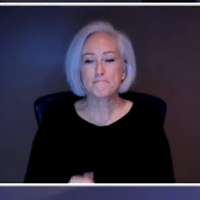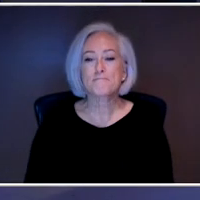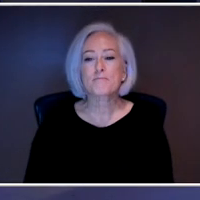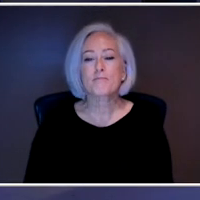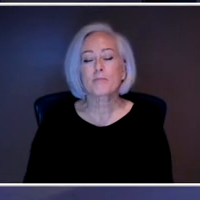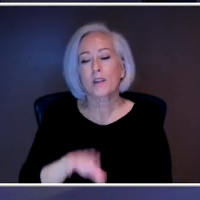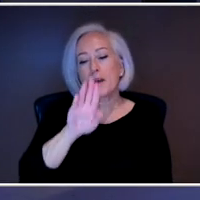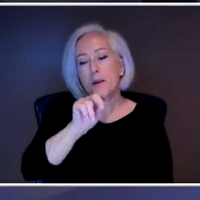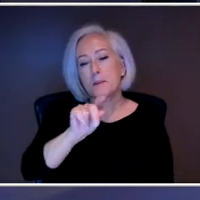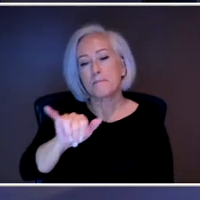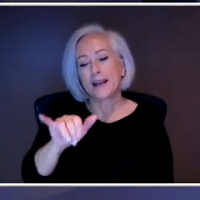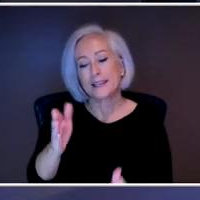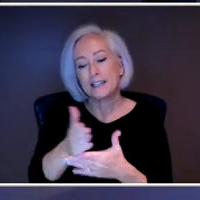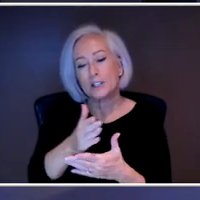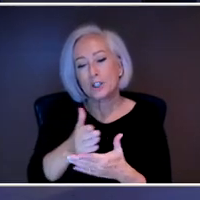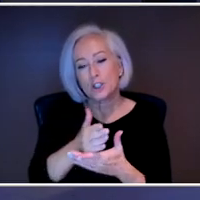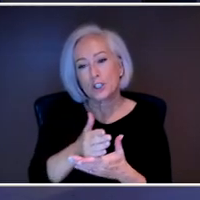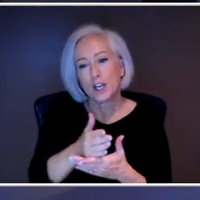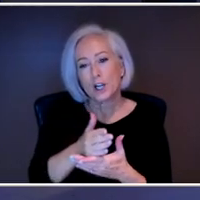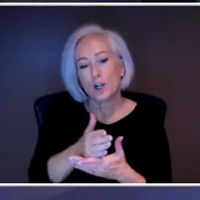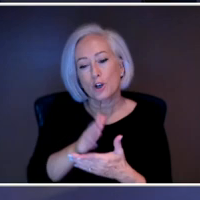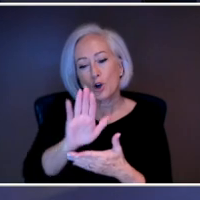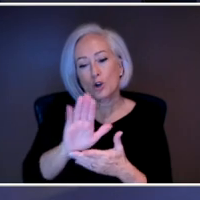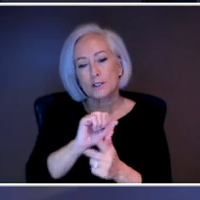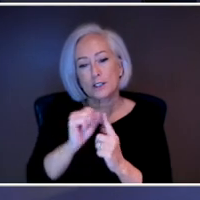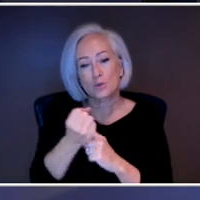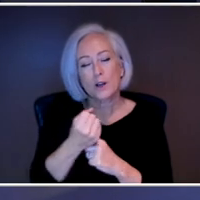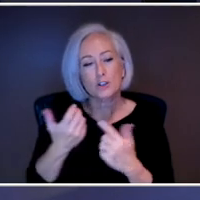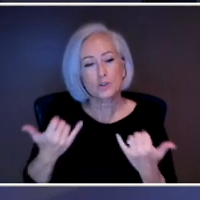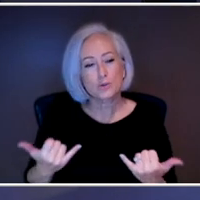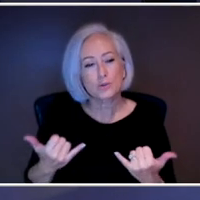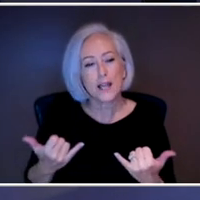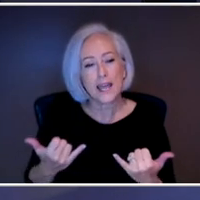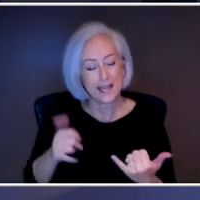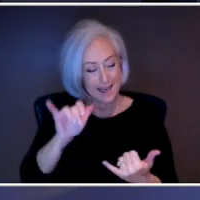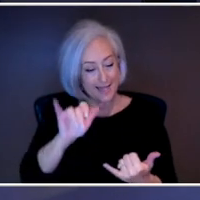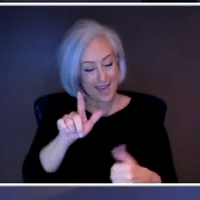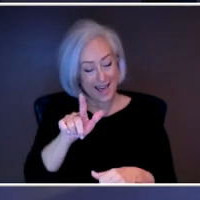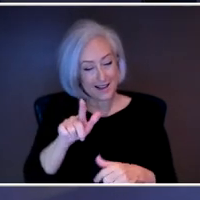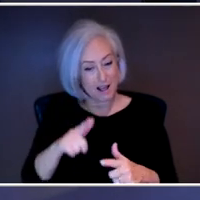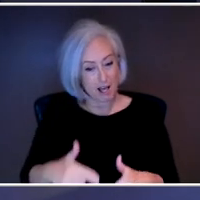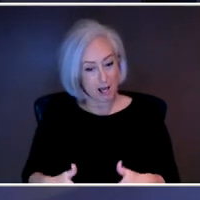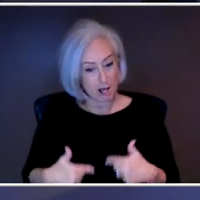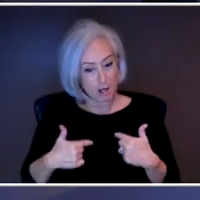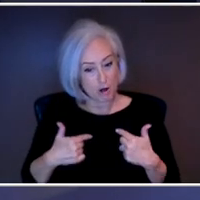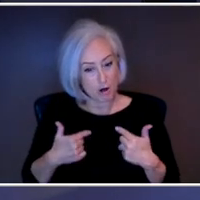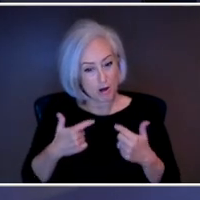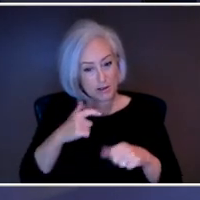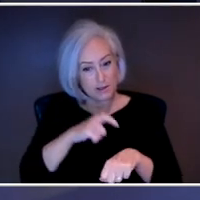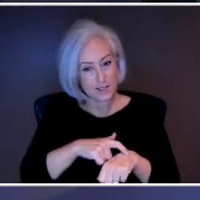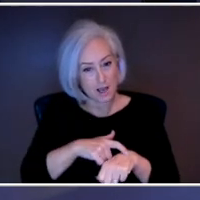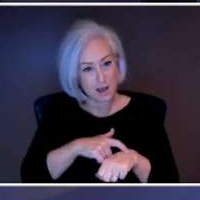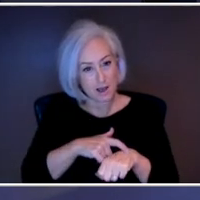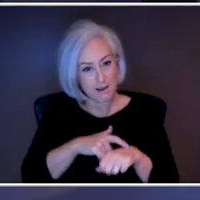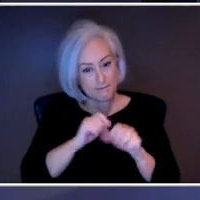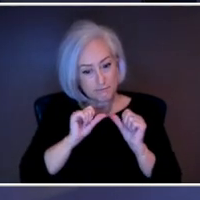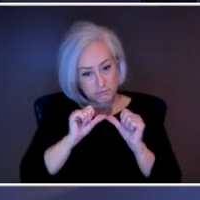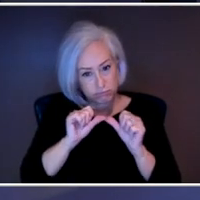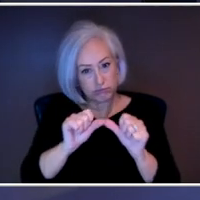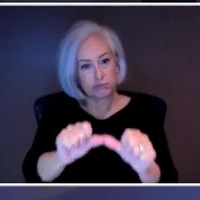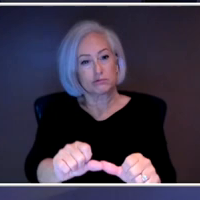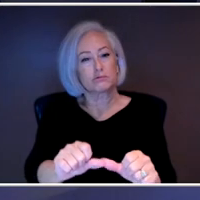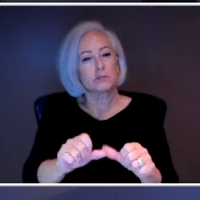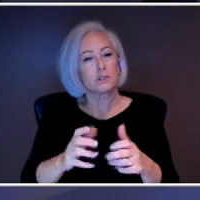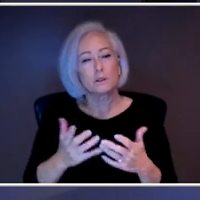is this a lifelong journey? Like we talk about something with any other illness or chronic problem that they have in their life, they have to just have